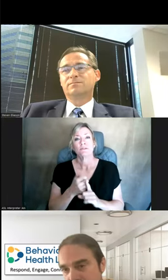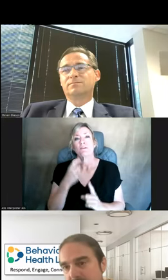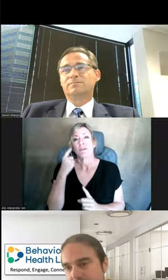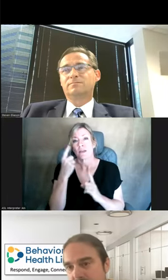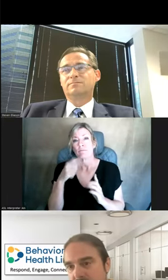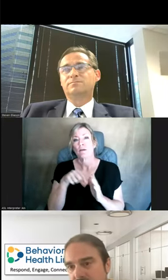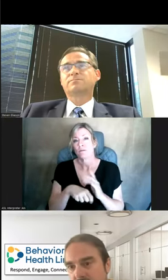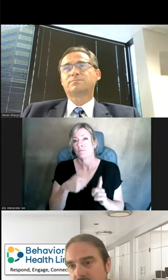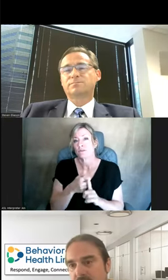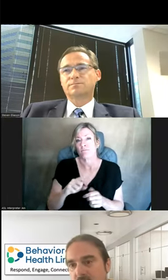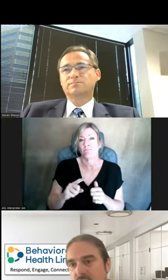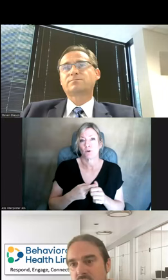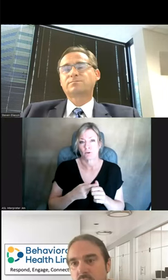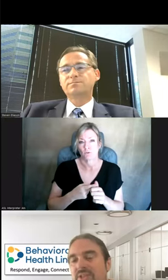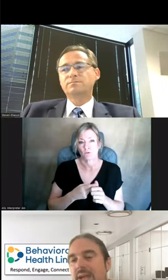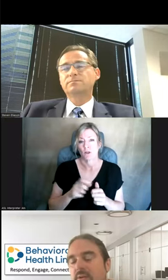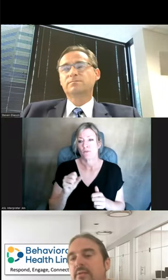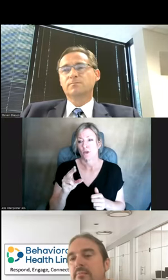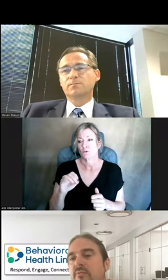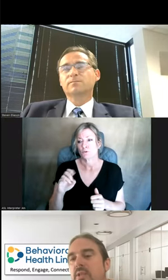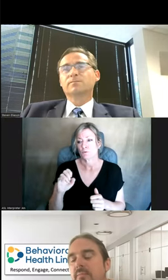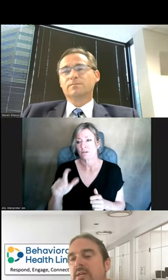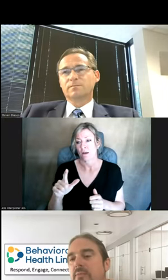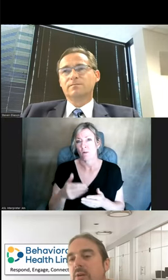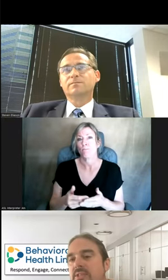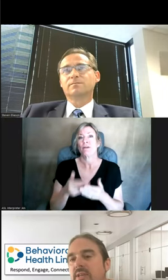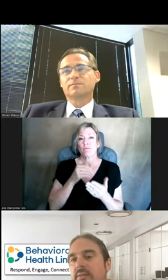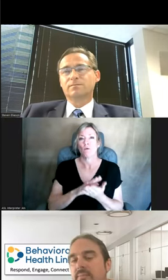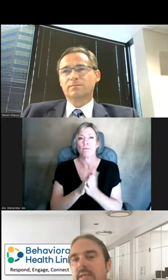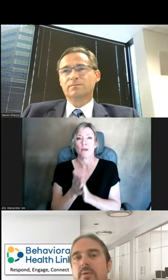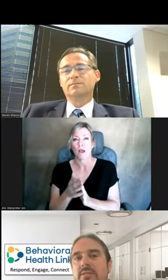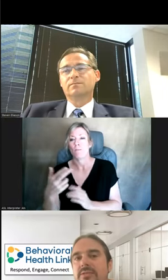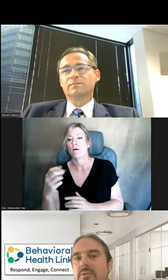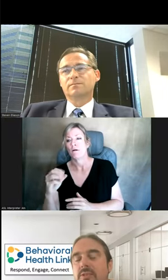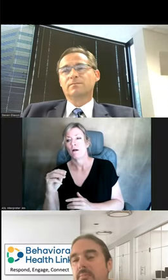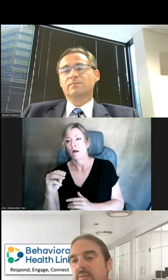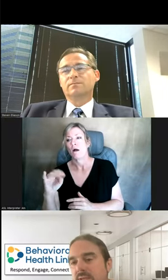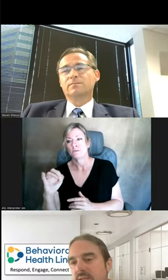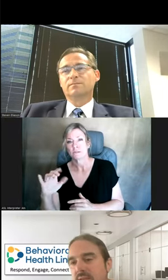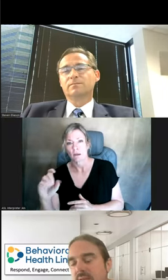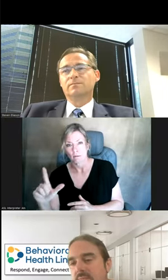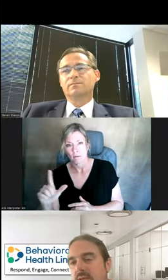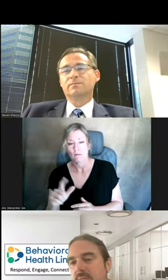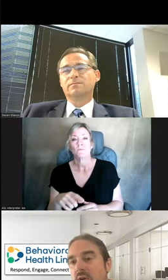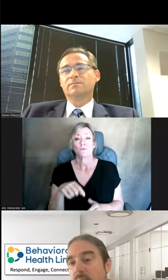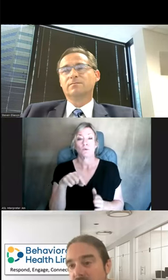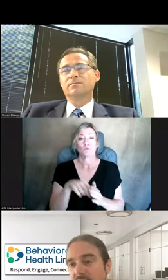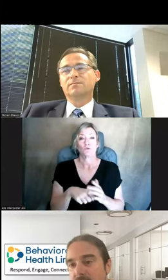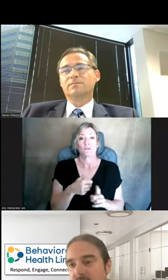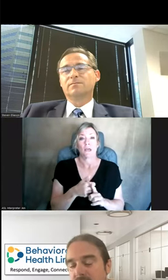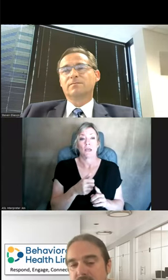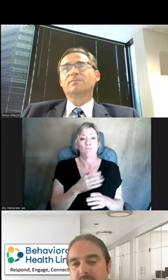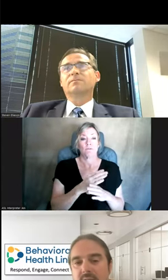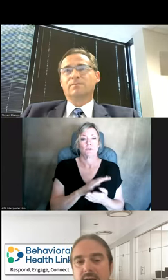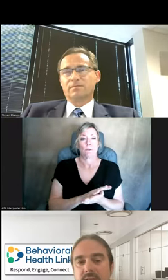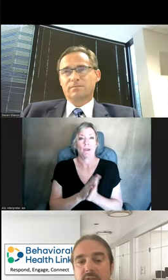first, that essentially they are suicidal before they've become homicidal in many ways, then suicide prevention becomes homicide